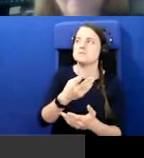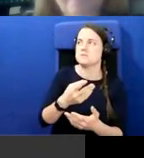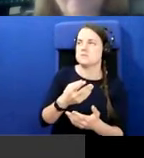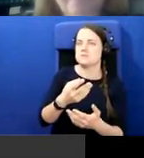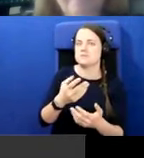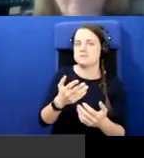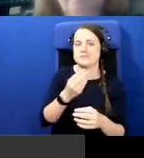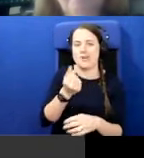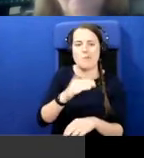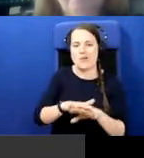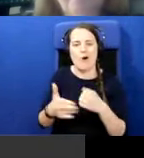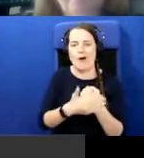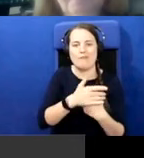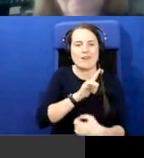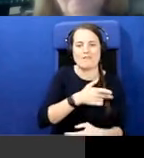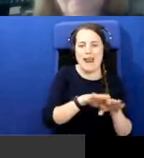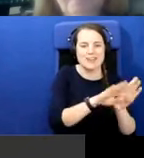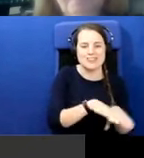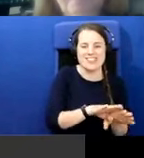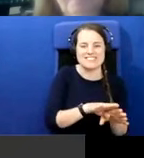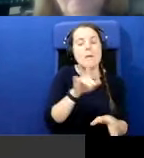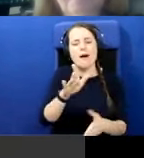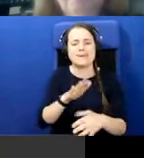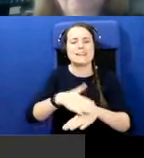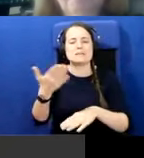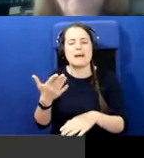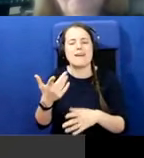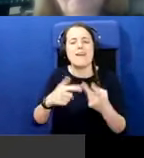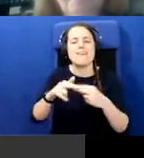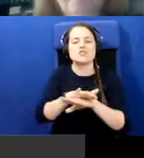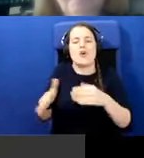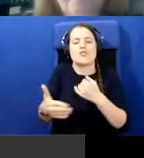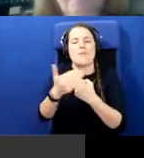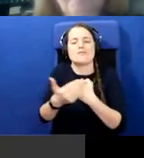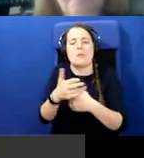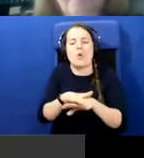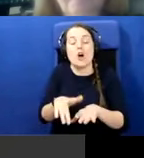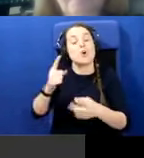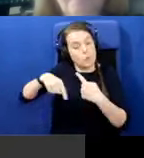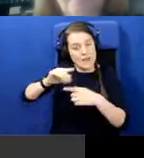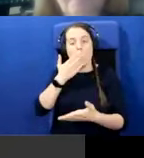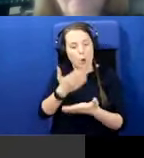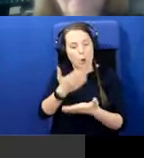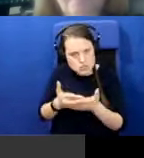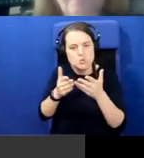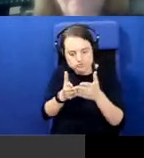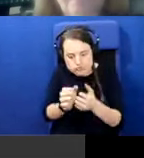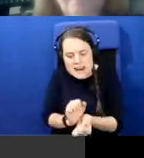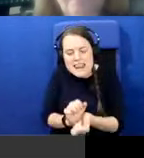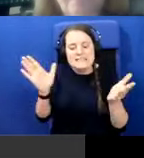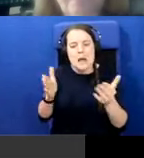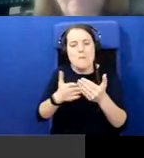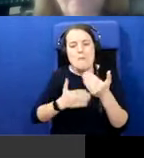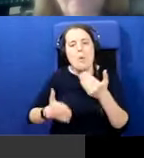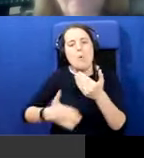nationalists perhaps as well. But I mean, at any rate, doesn't matter whether it's uncomfortable or not. We are committed to a greater release of archives. And we will have